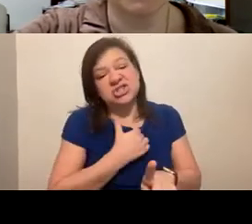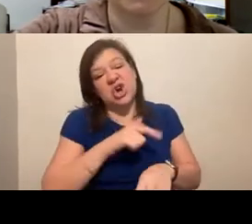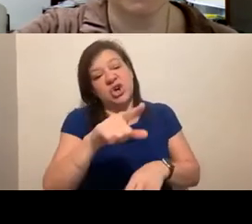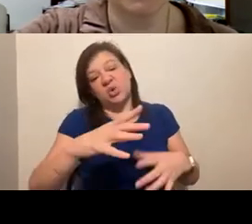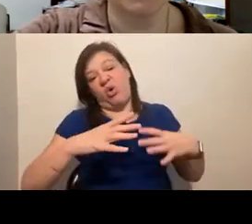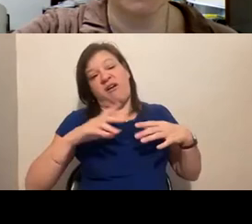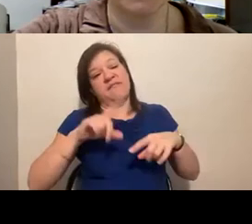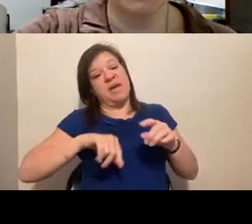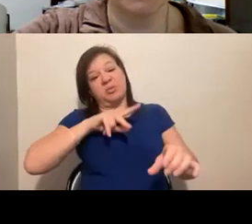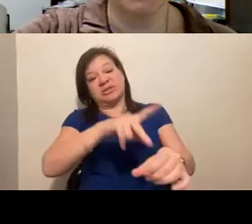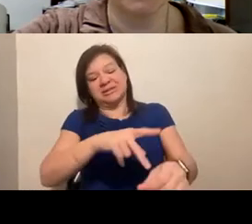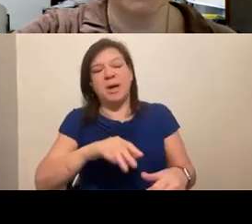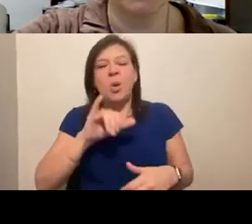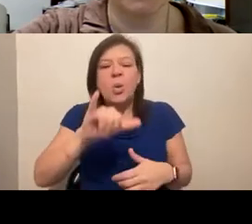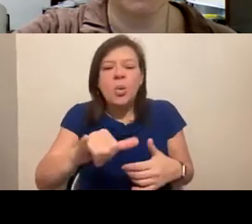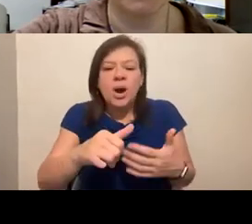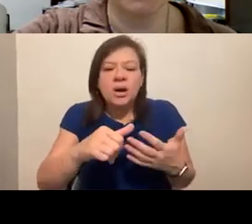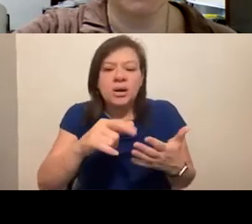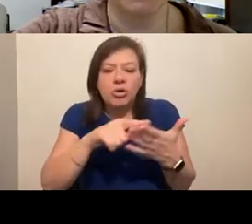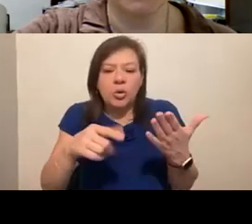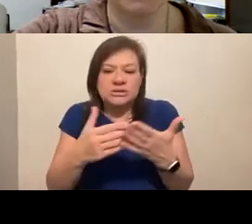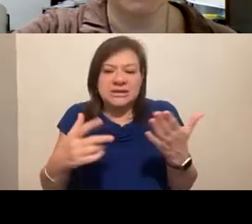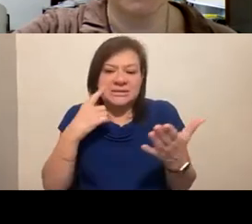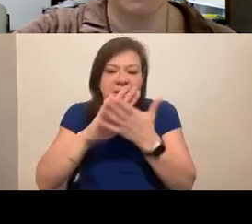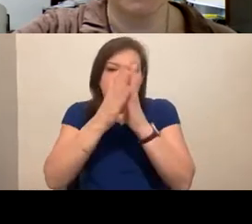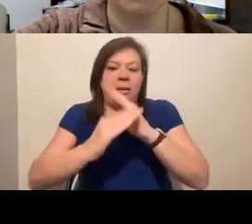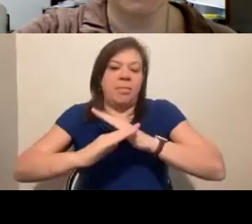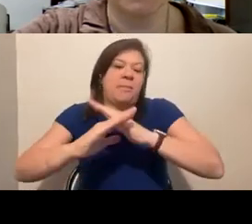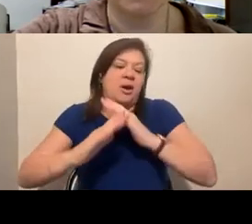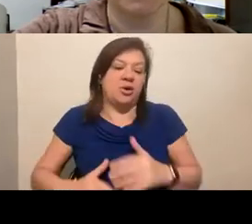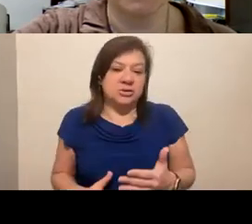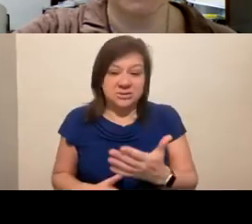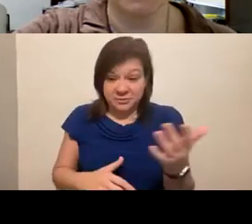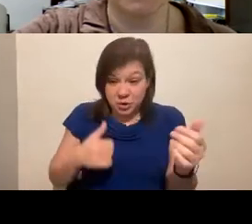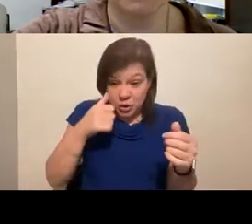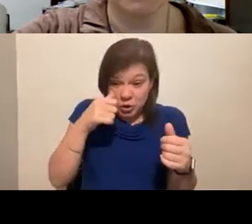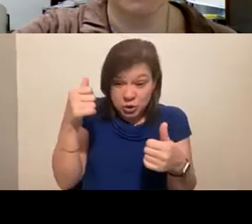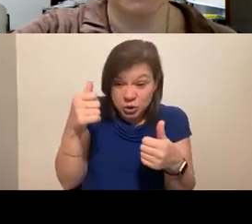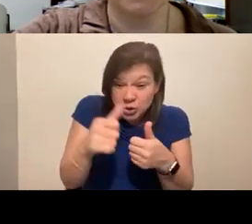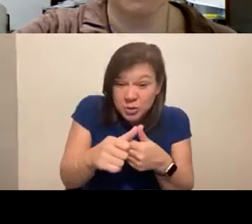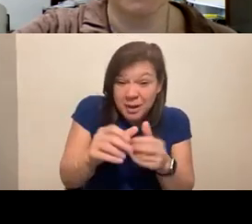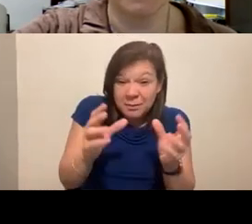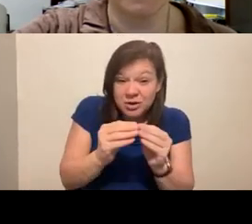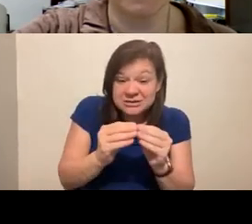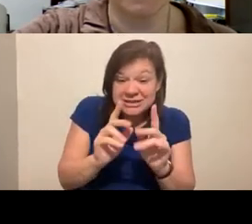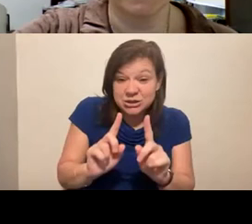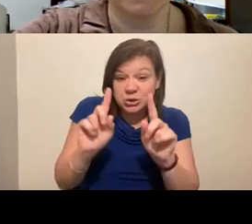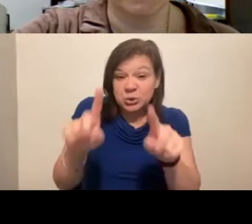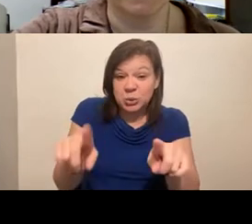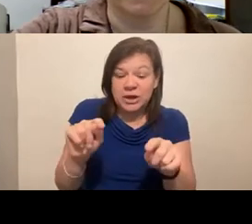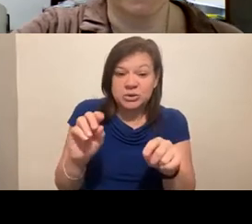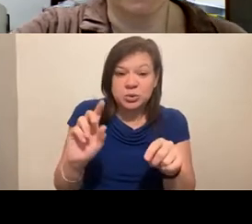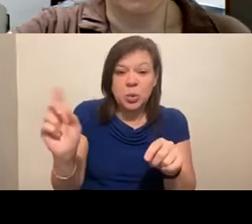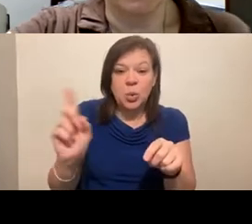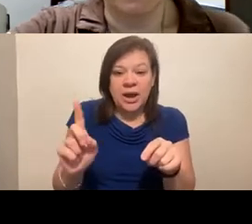that might be that become those barriers. Do you remember a session that you attended that you